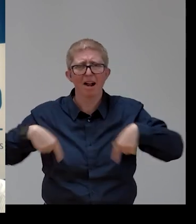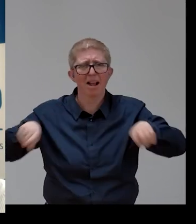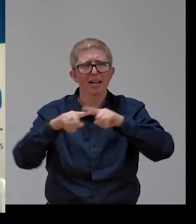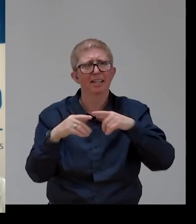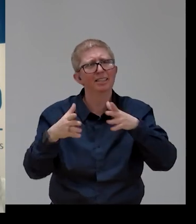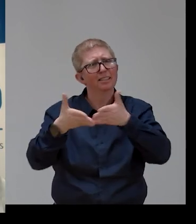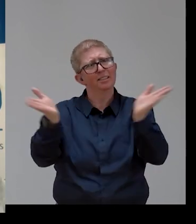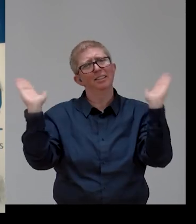Bye-bye. Thank you.